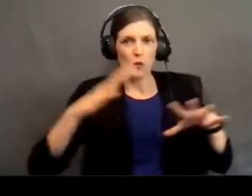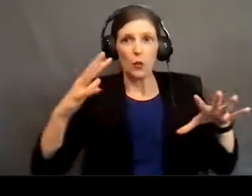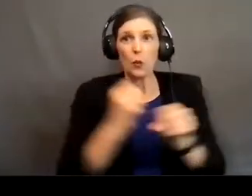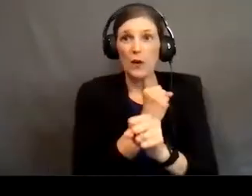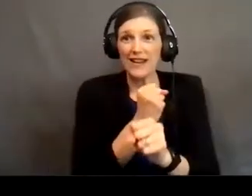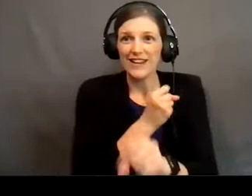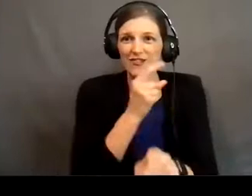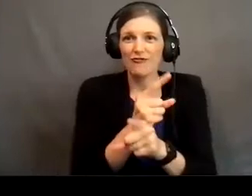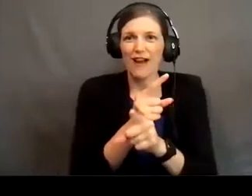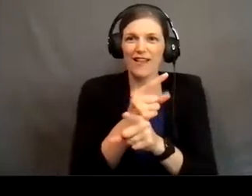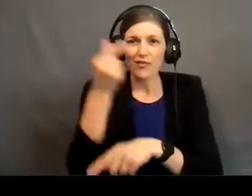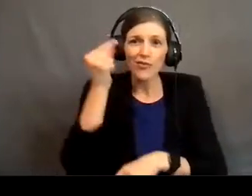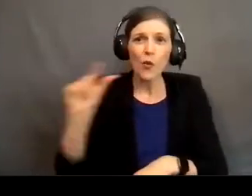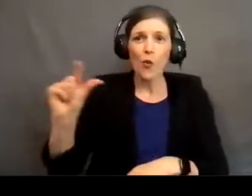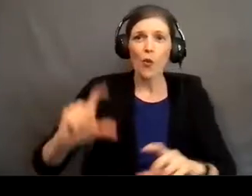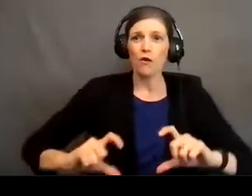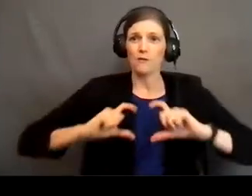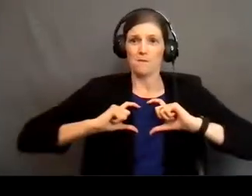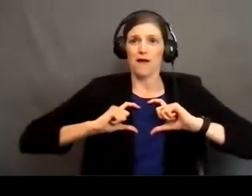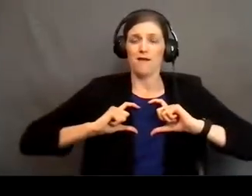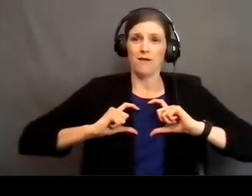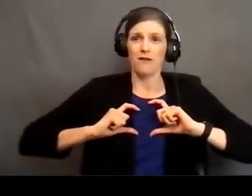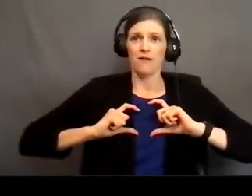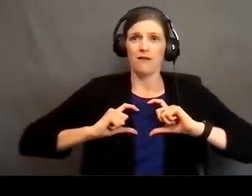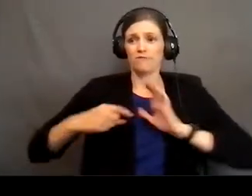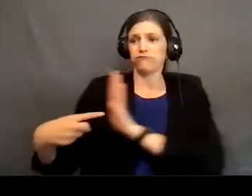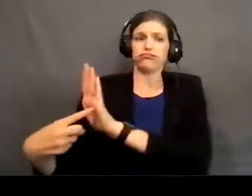Right? That gold medal before the entire world.